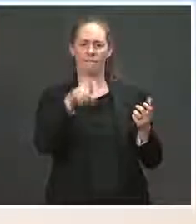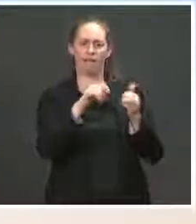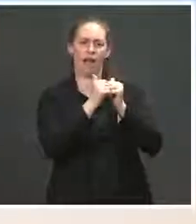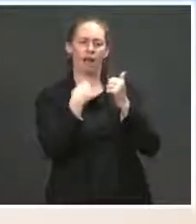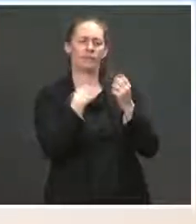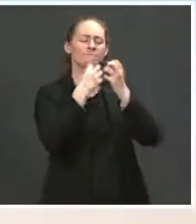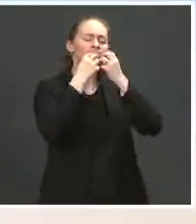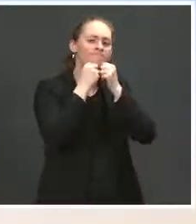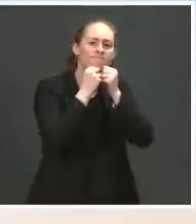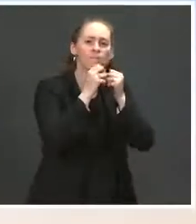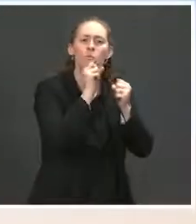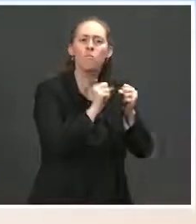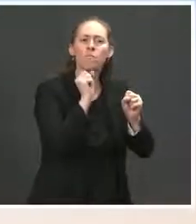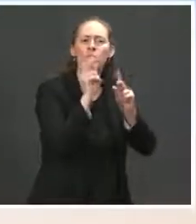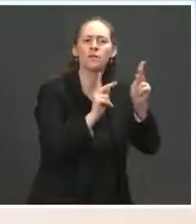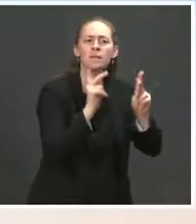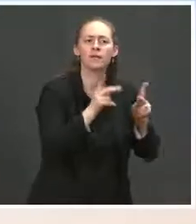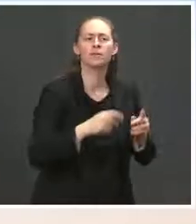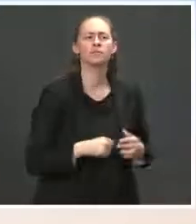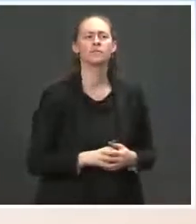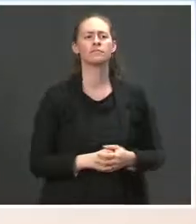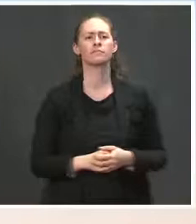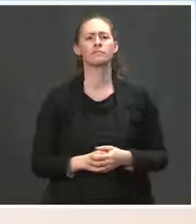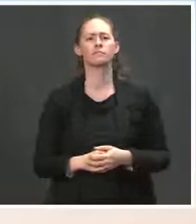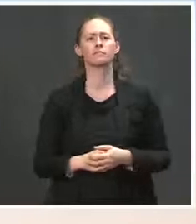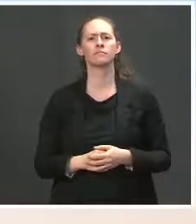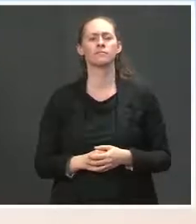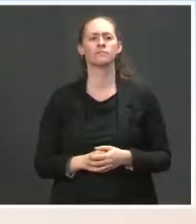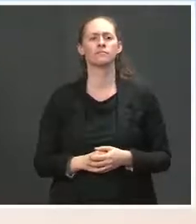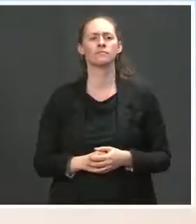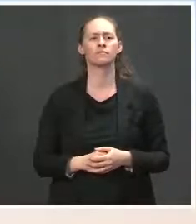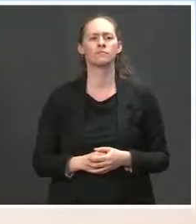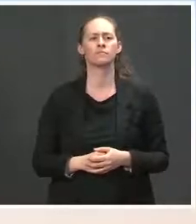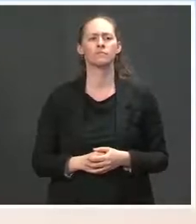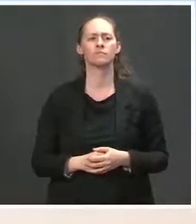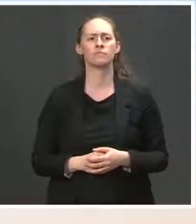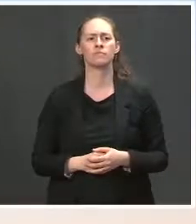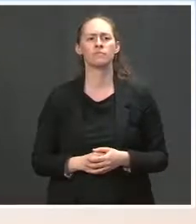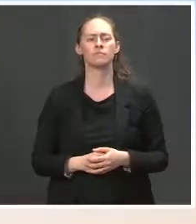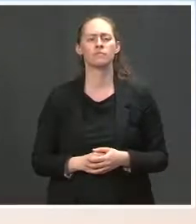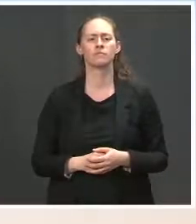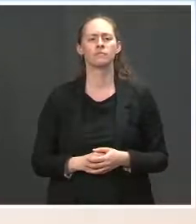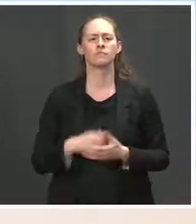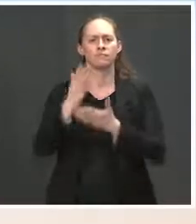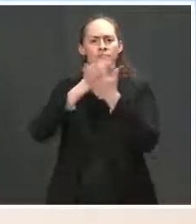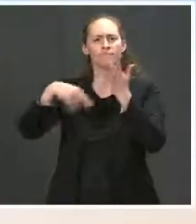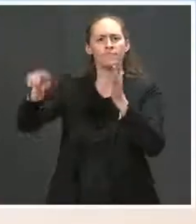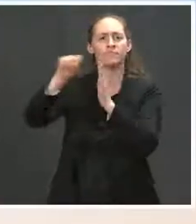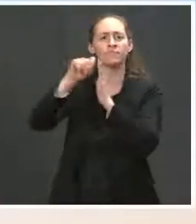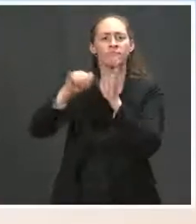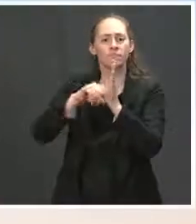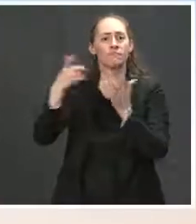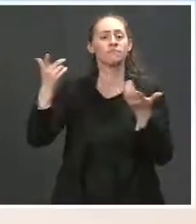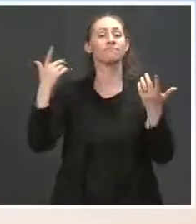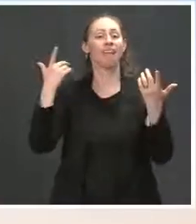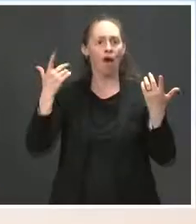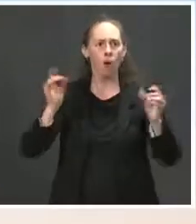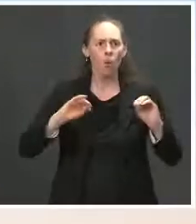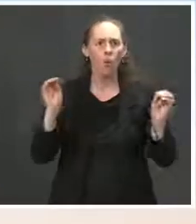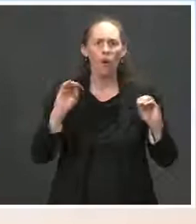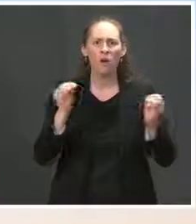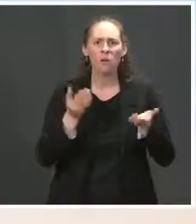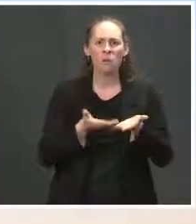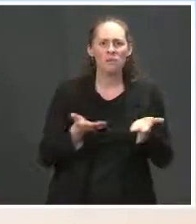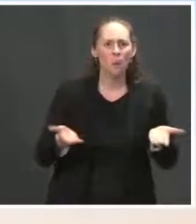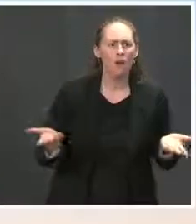around. You know, the states blames owner-operators, owner-operators say they don't have enough resources. The feds blame the state. Do you, whose responsibility